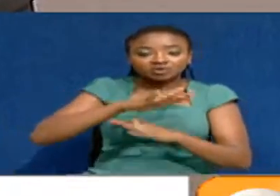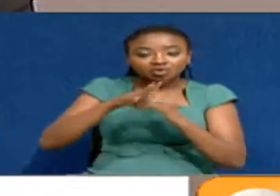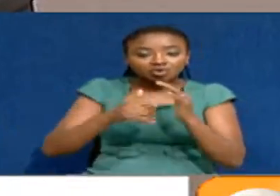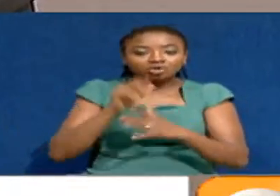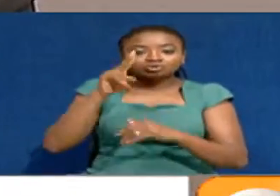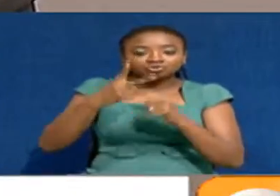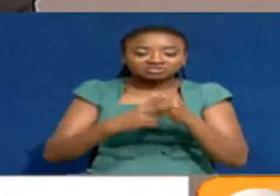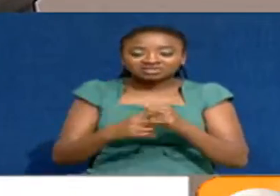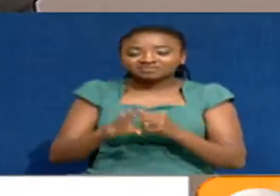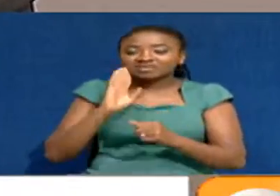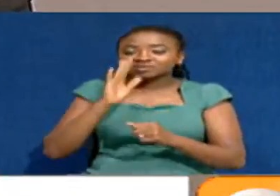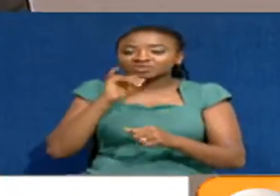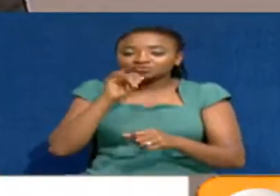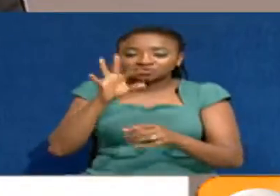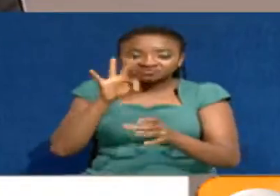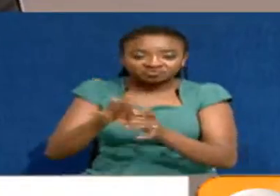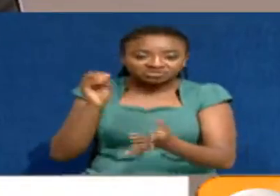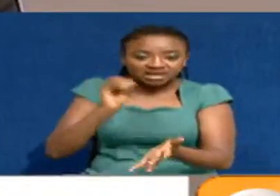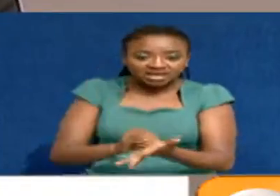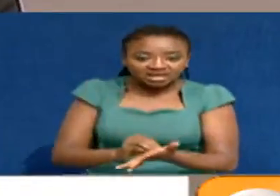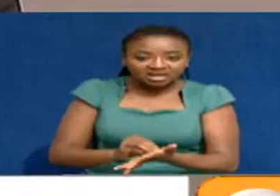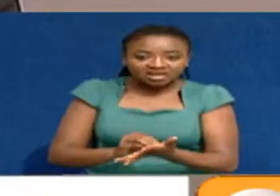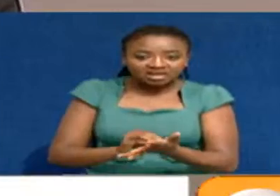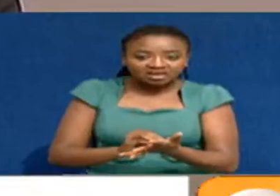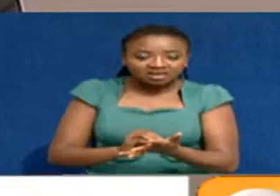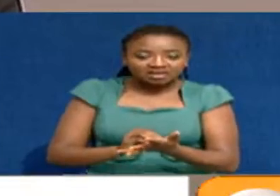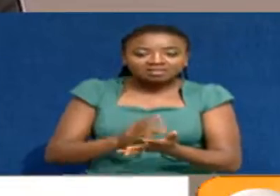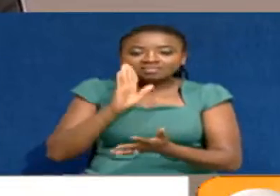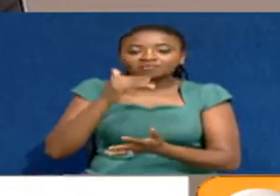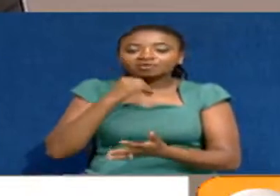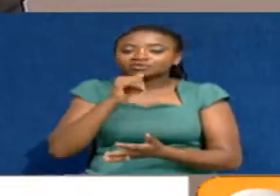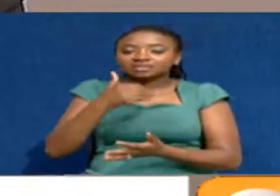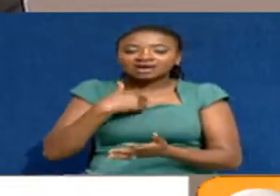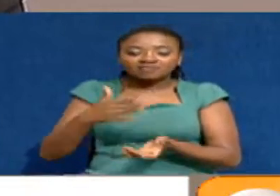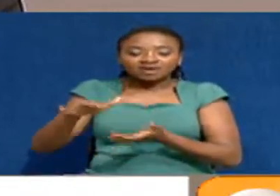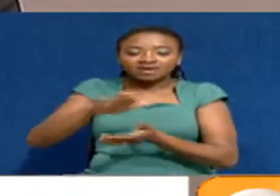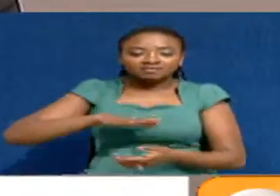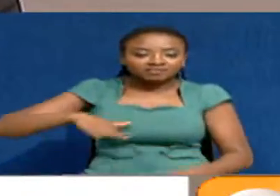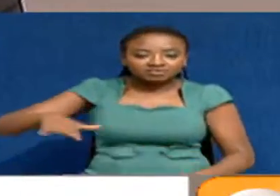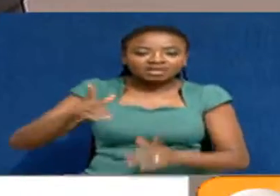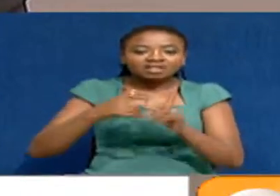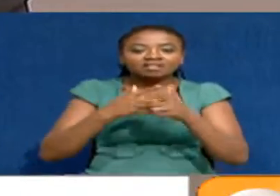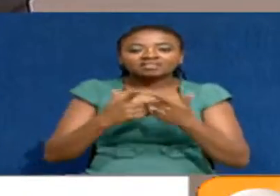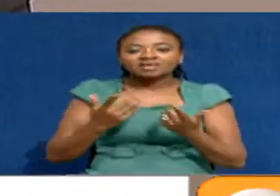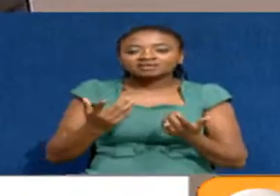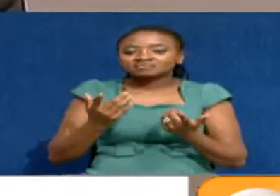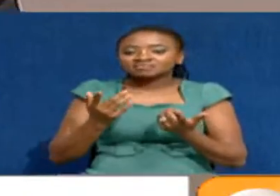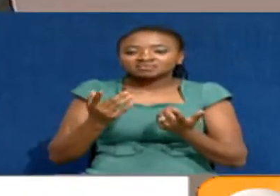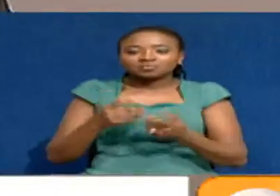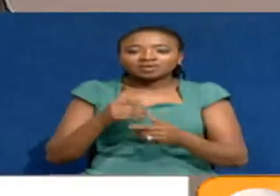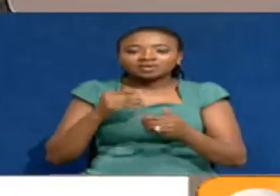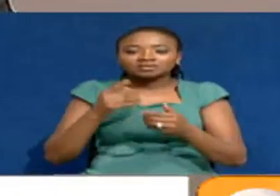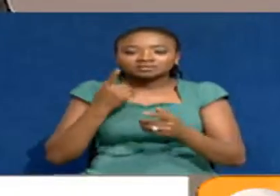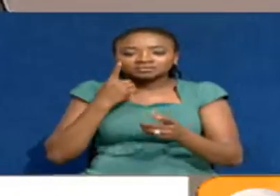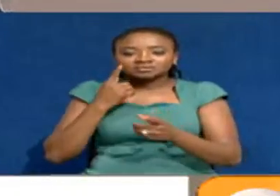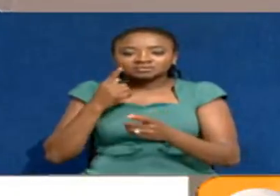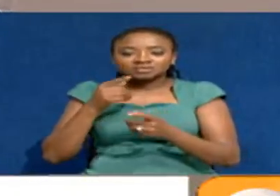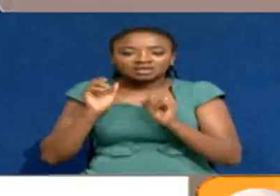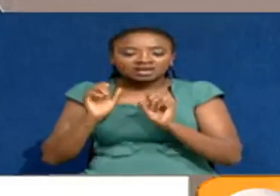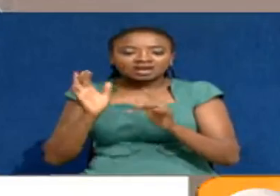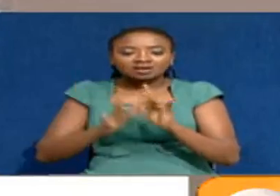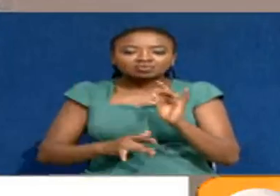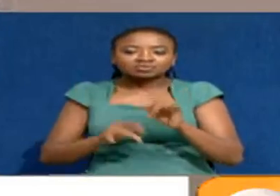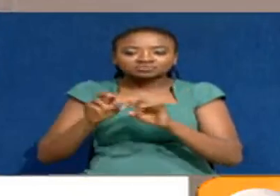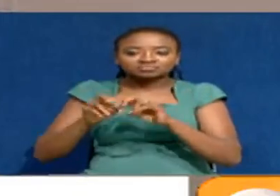they will never vote for their leader. For them, forevermore, they will not have an identity. And forevermore, they will not be able to sit at a table